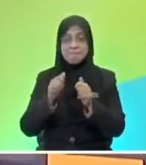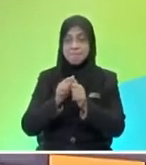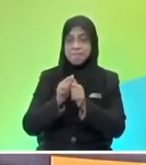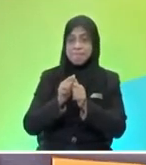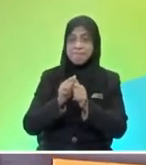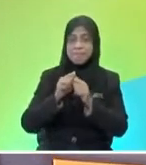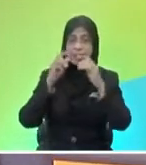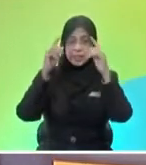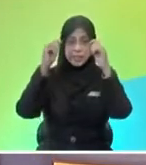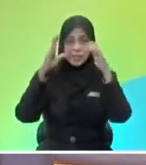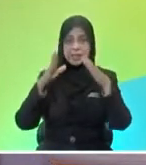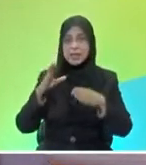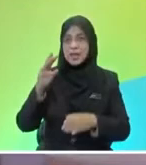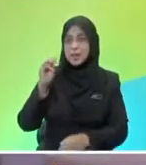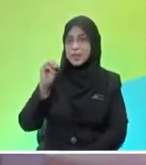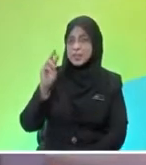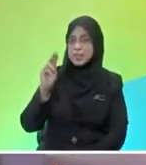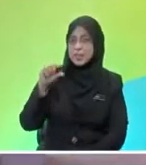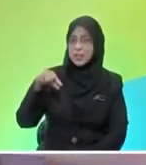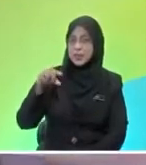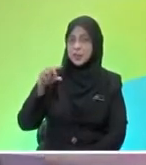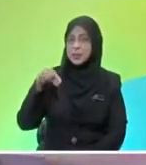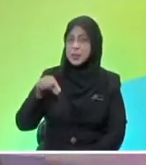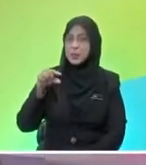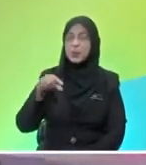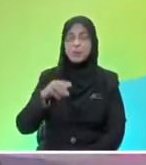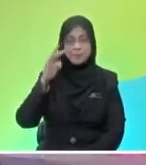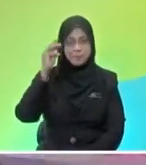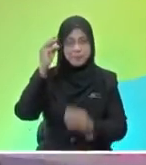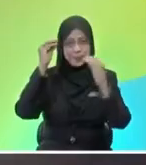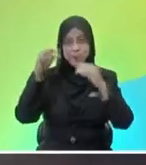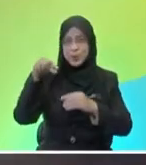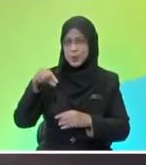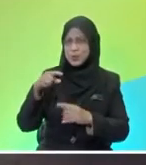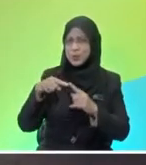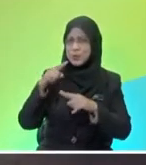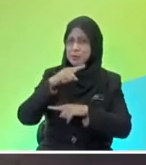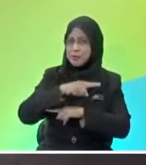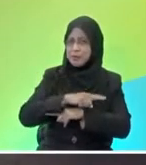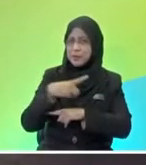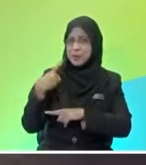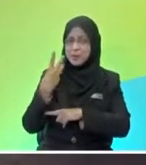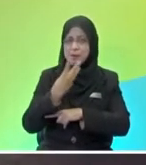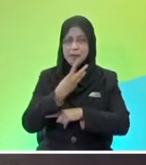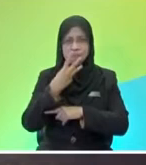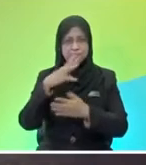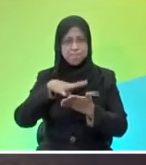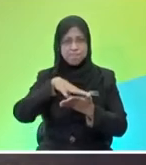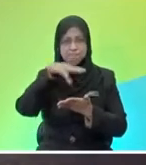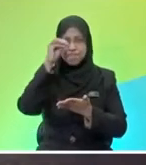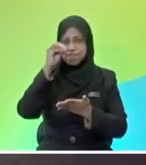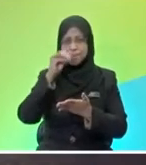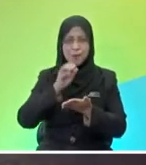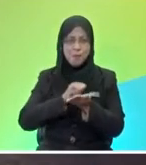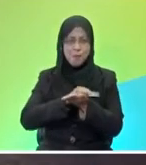year 6. With me is Mr. Quack, or I can address him as Mr. Q. Mr. Q, today we are learning about frictional forces and its